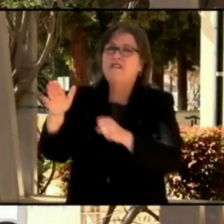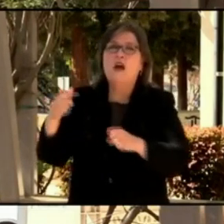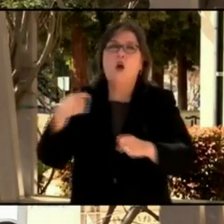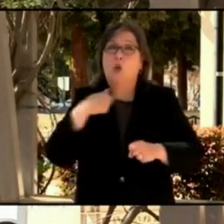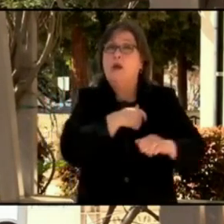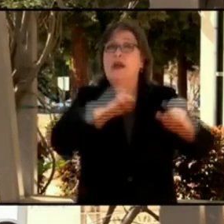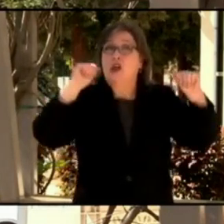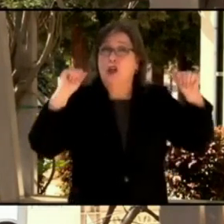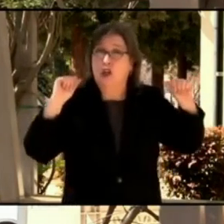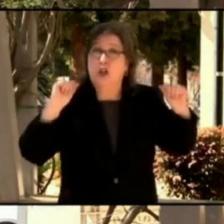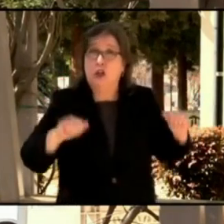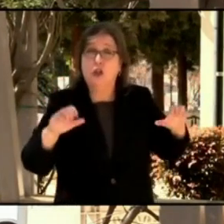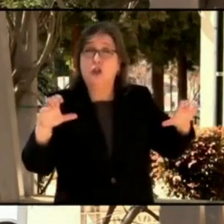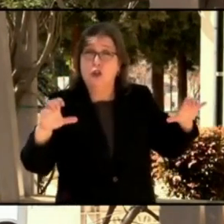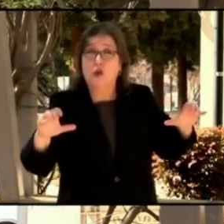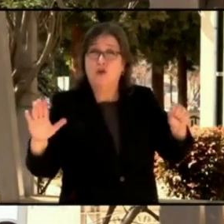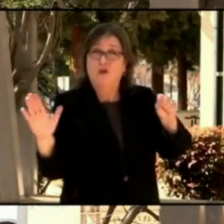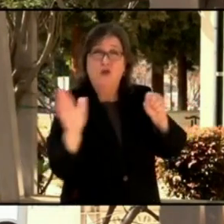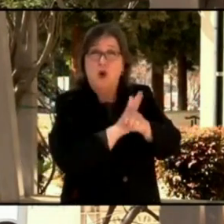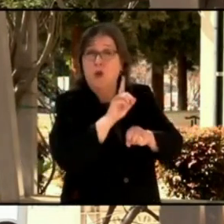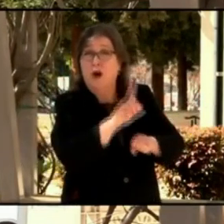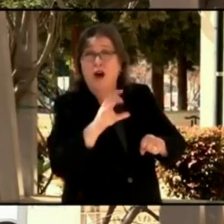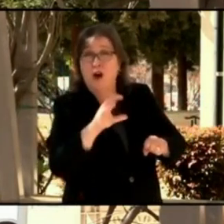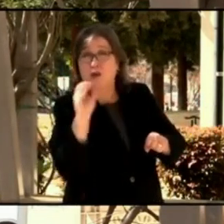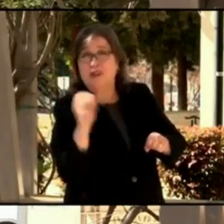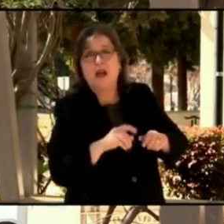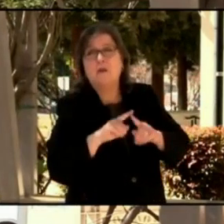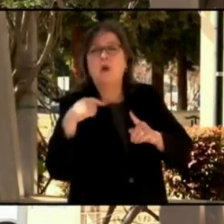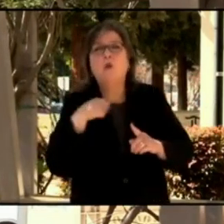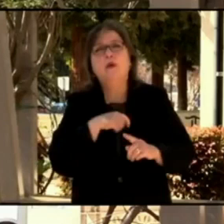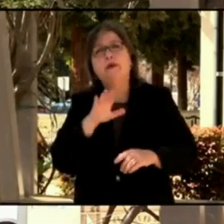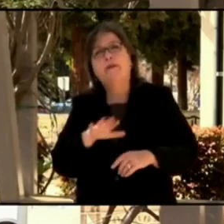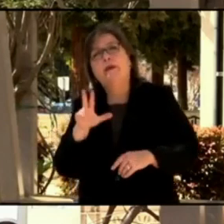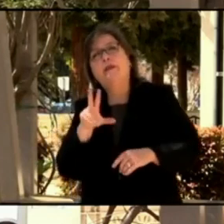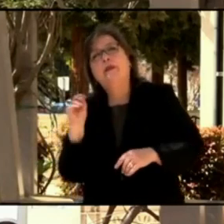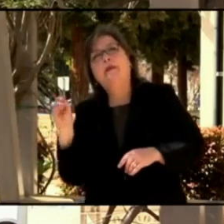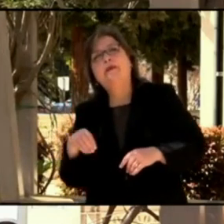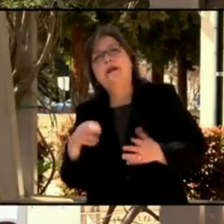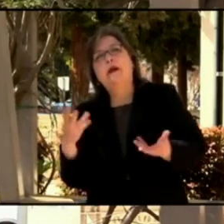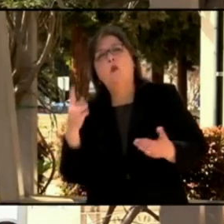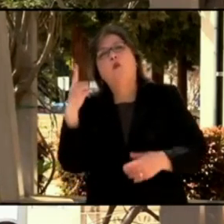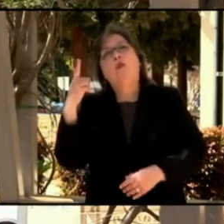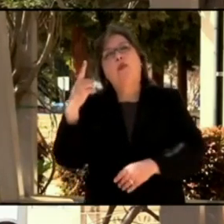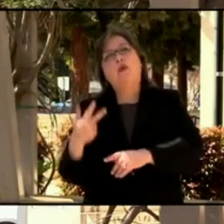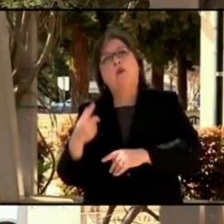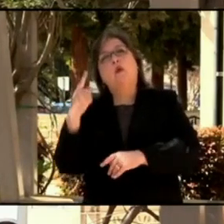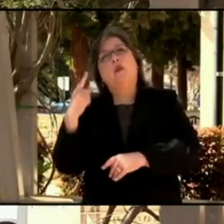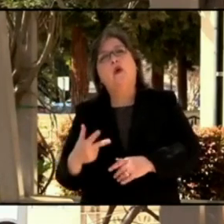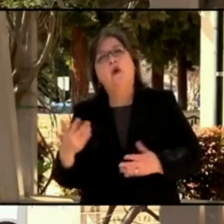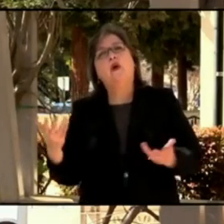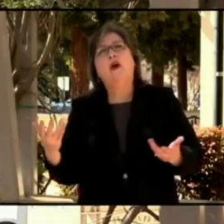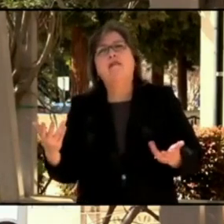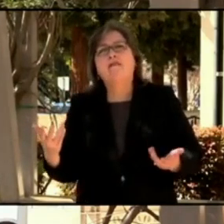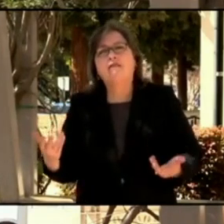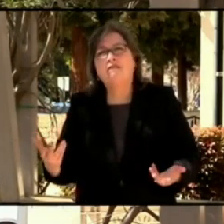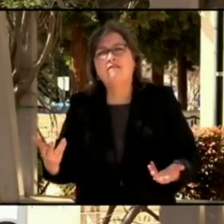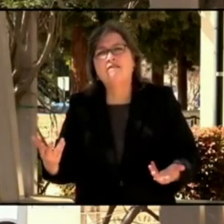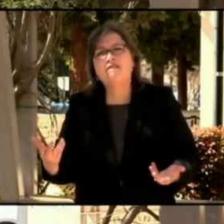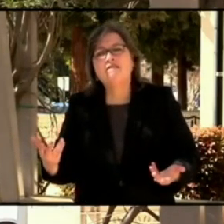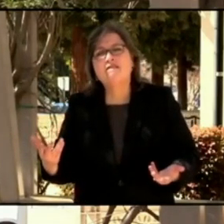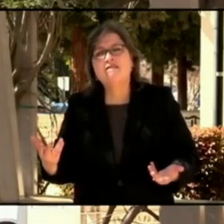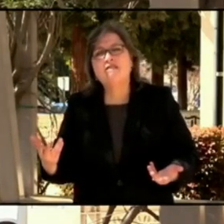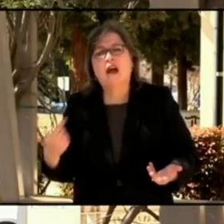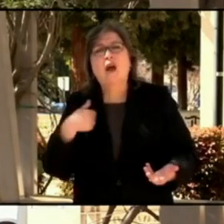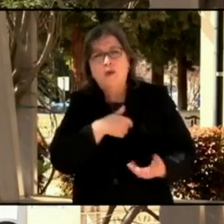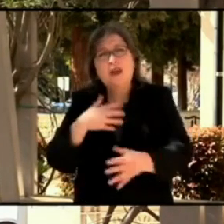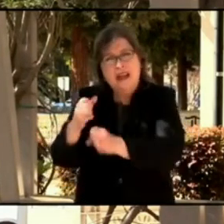this county. So we continue to need more vaccine, but we're happy to see at least a little bit of an increase. When we look